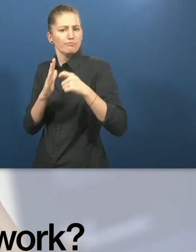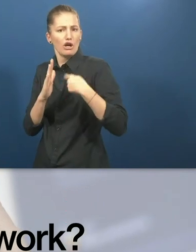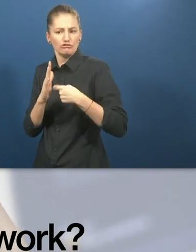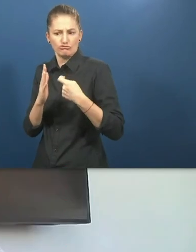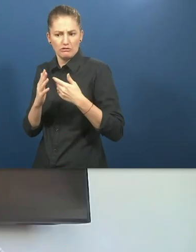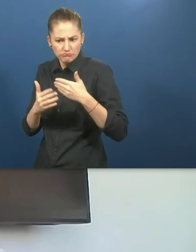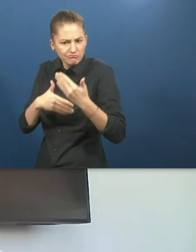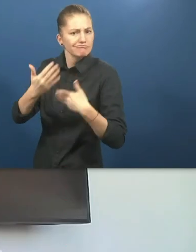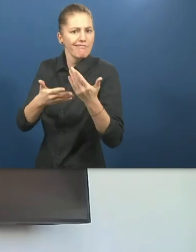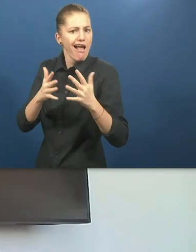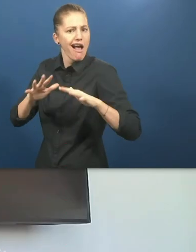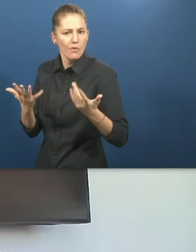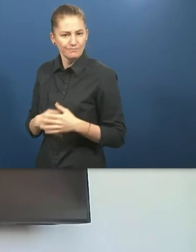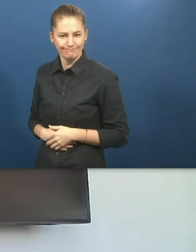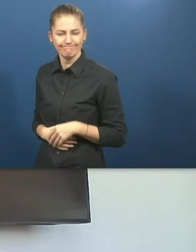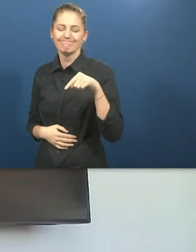How